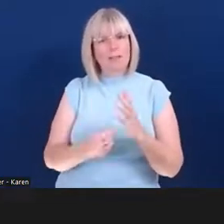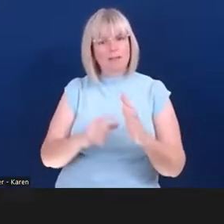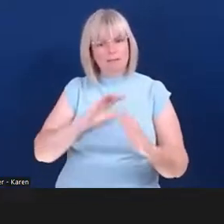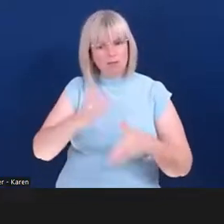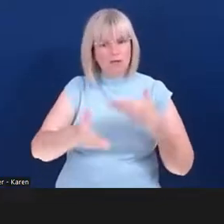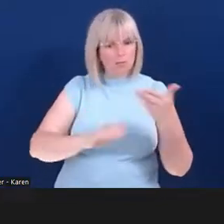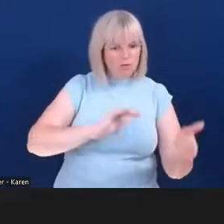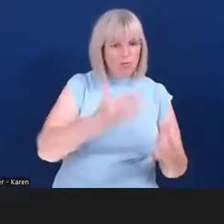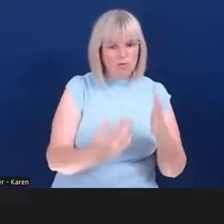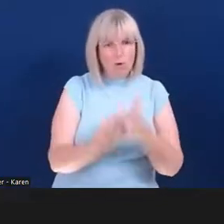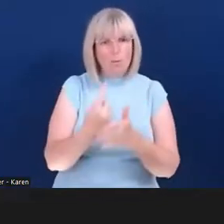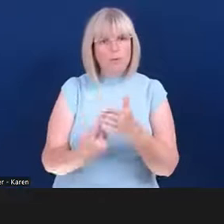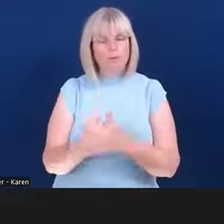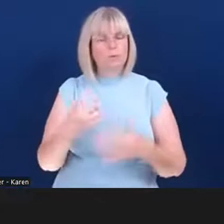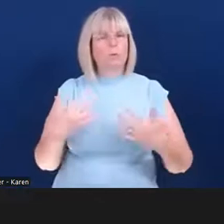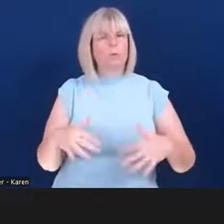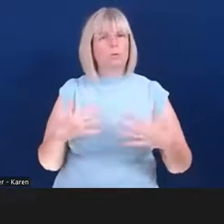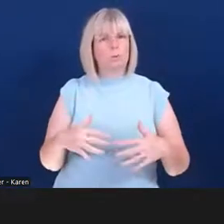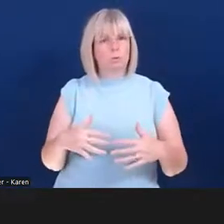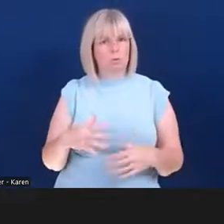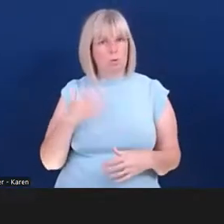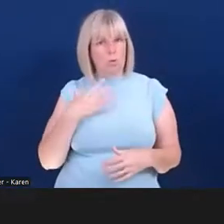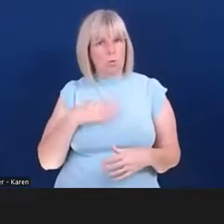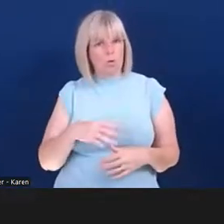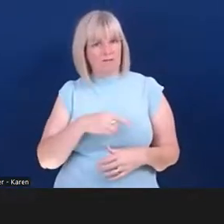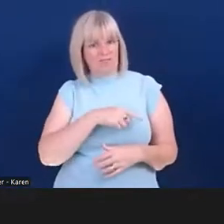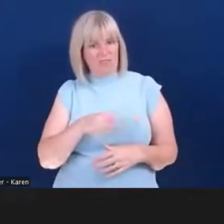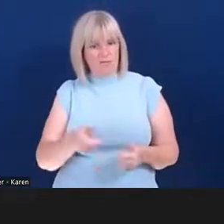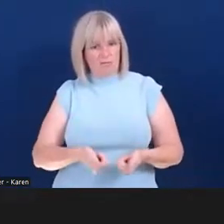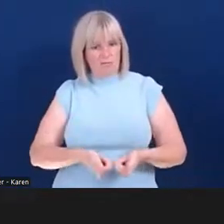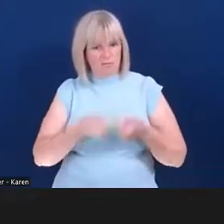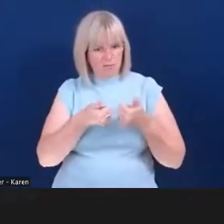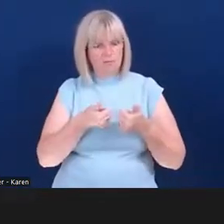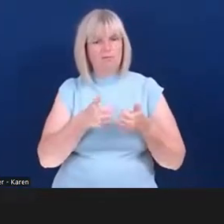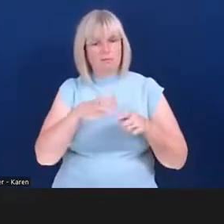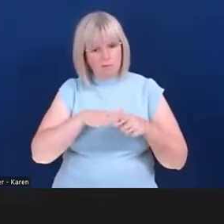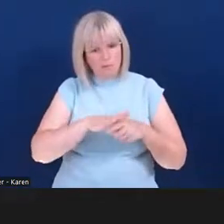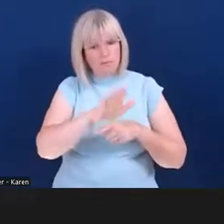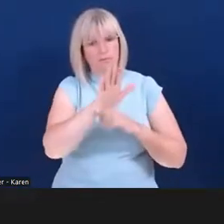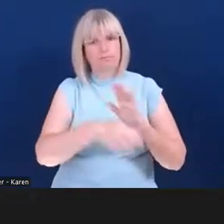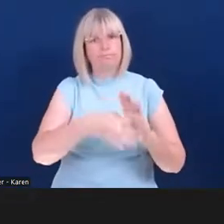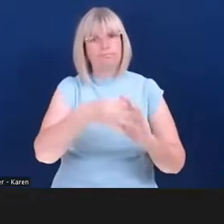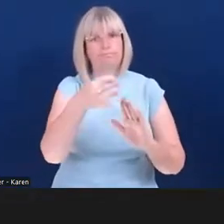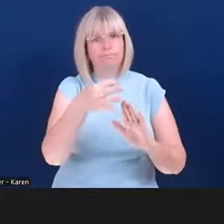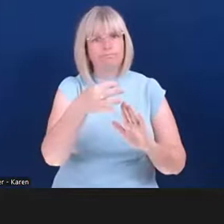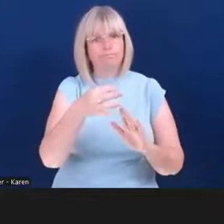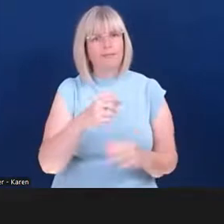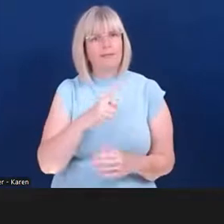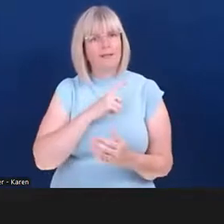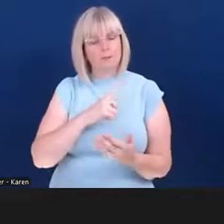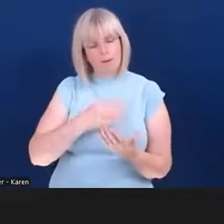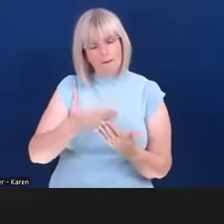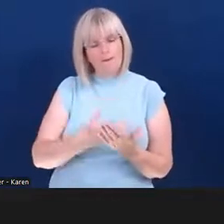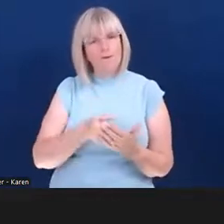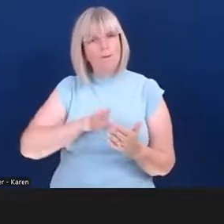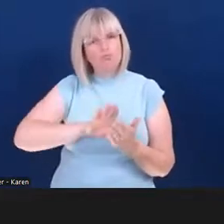this strong foundation to be built upon. That's why the report contains a series of practical and quite stretching